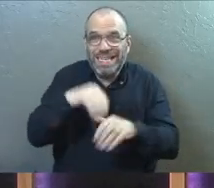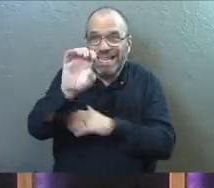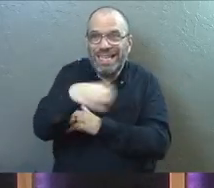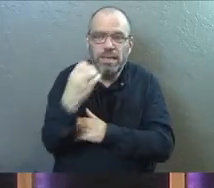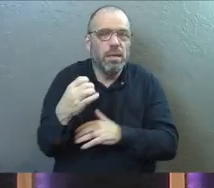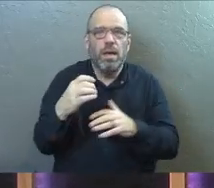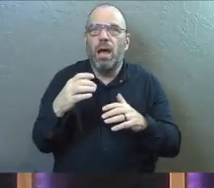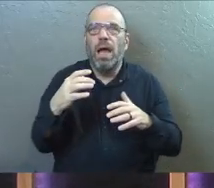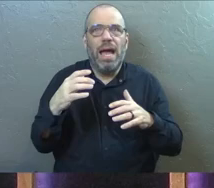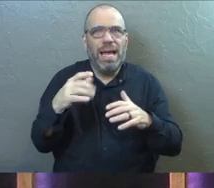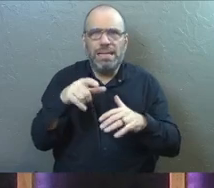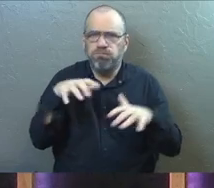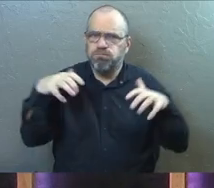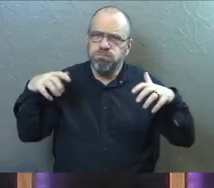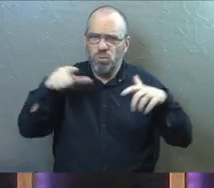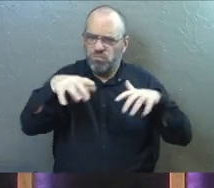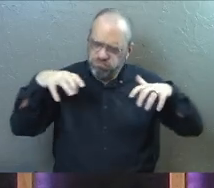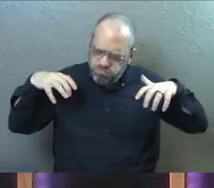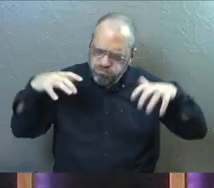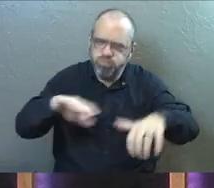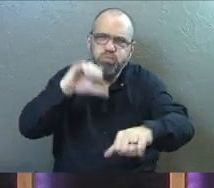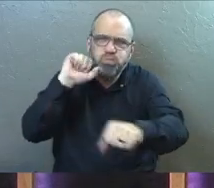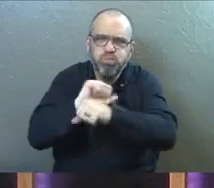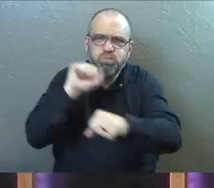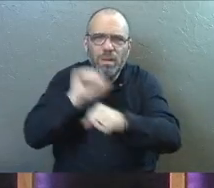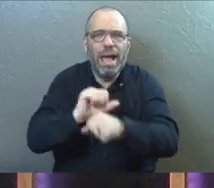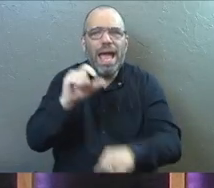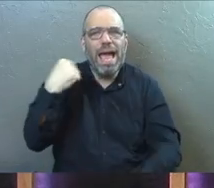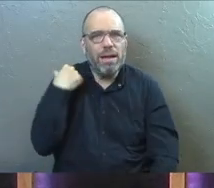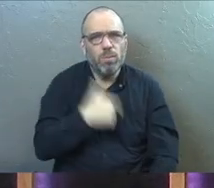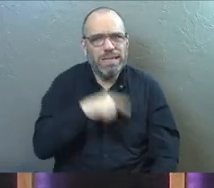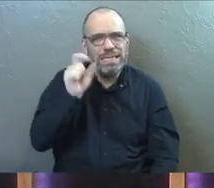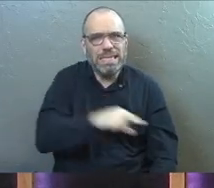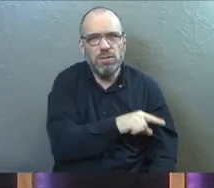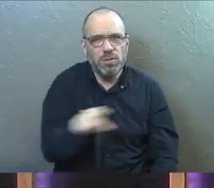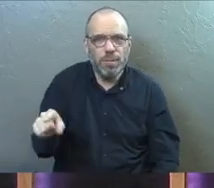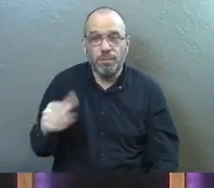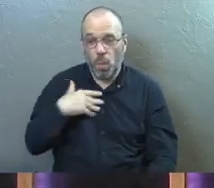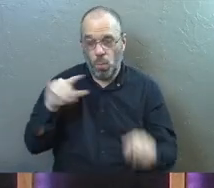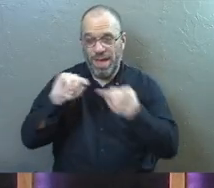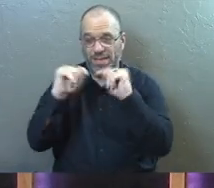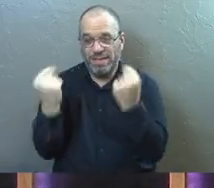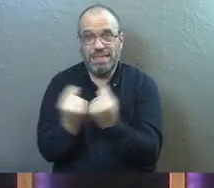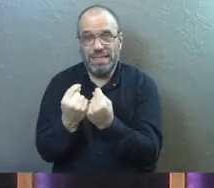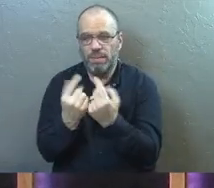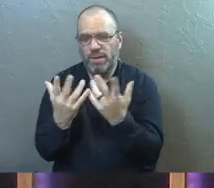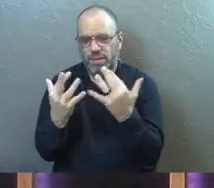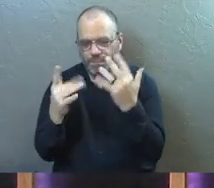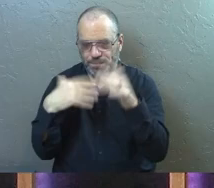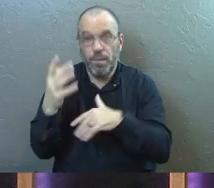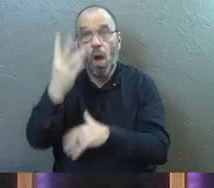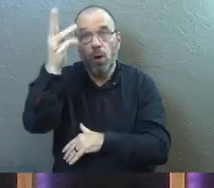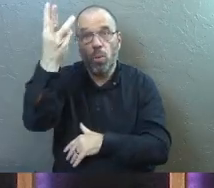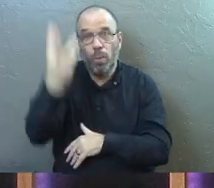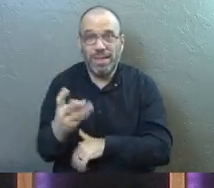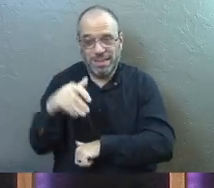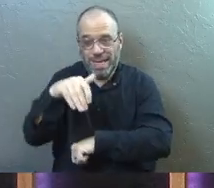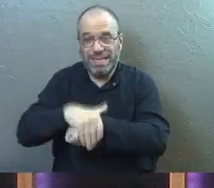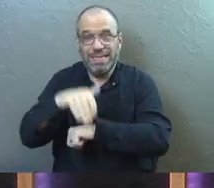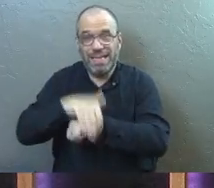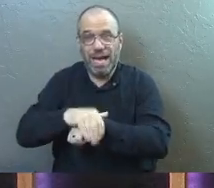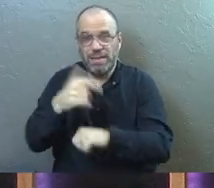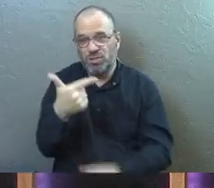Easter. It's going to be an army of you guys out there and we need you. We have a team on Wednesday nights